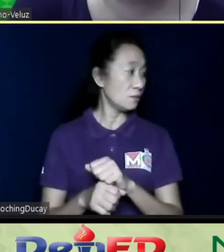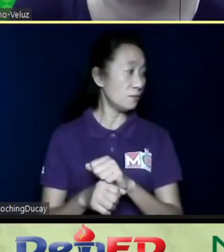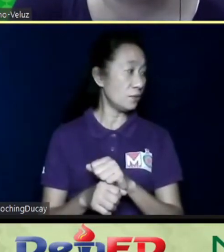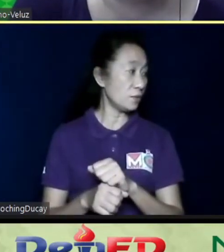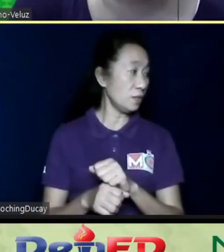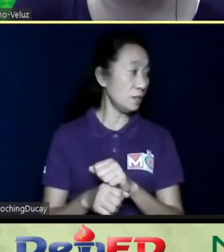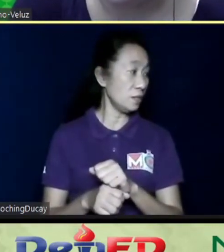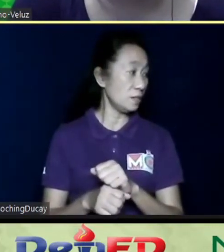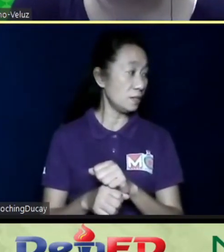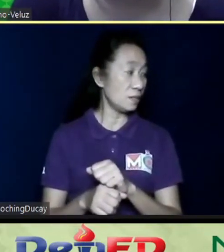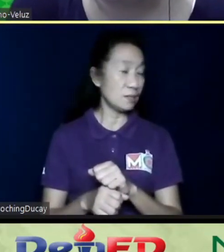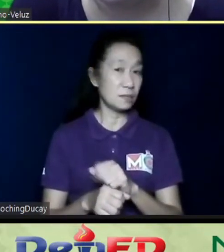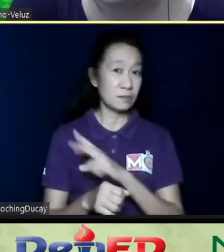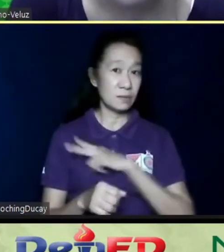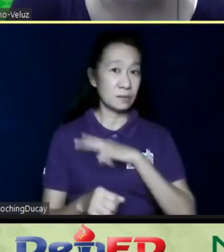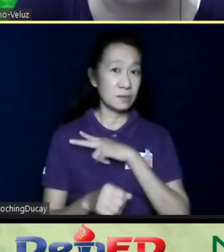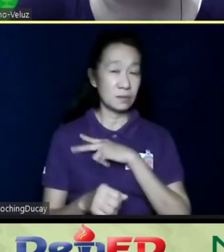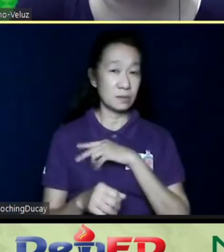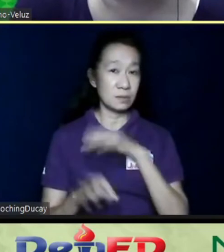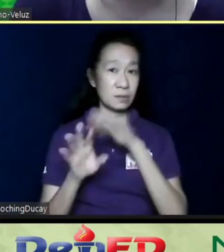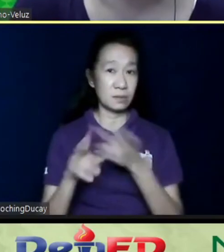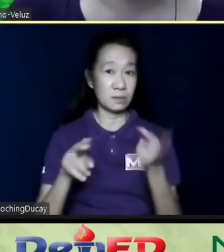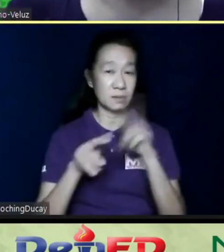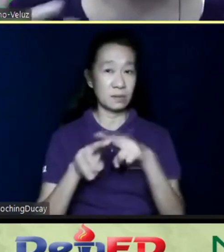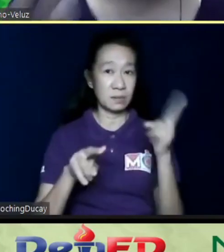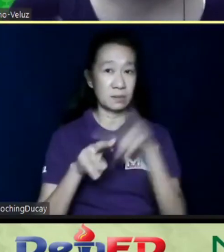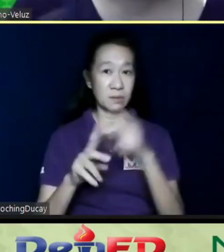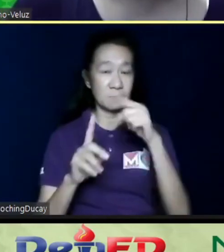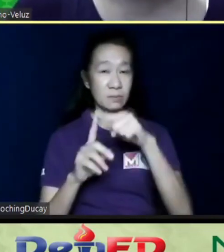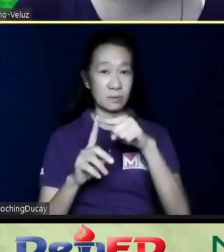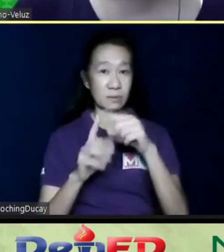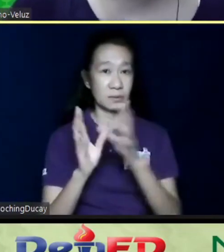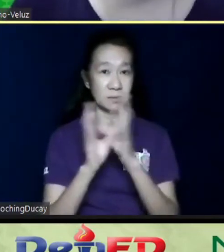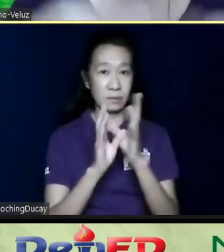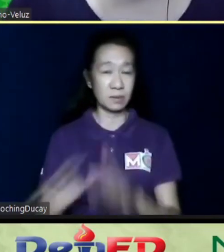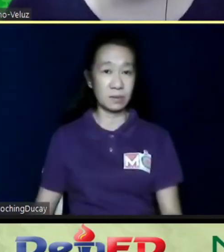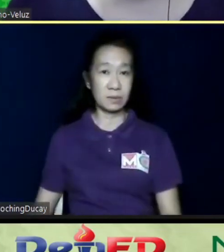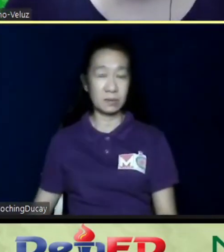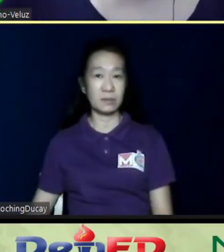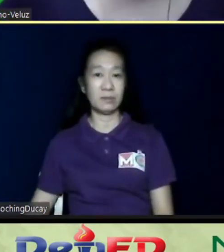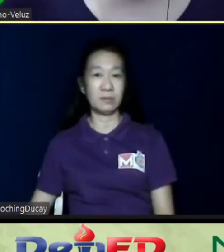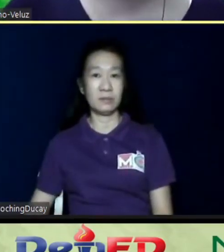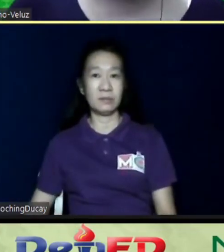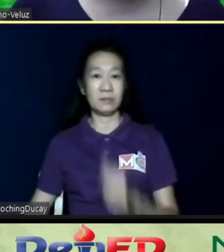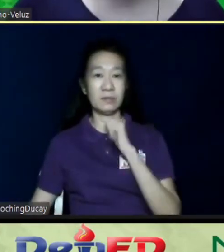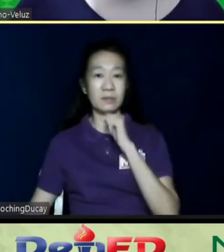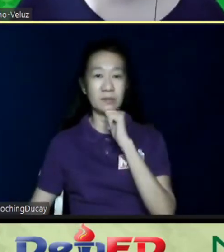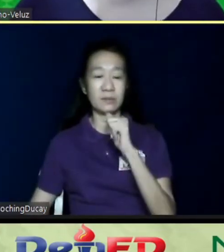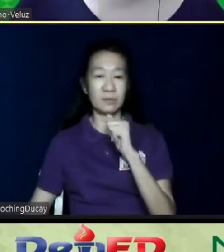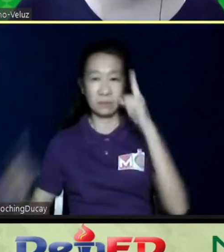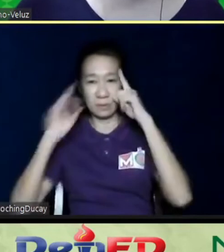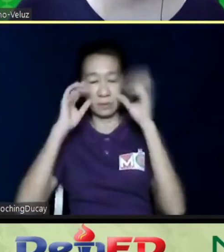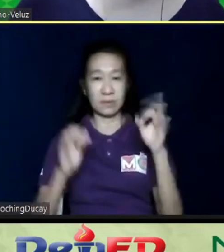adding to the community. Don't make decisions in a void.